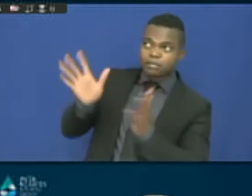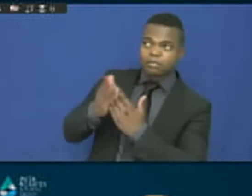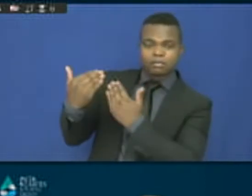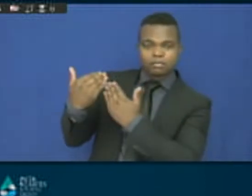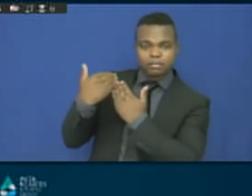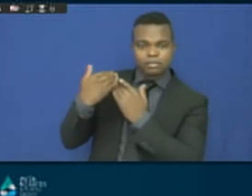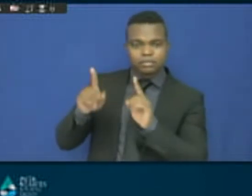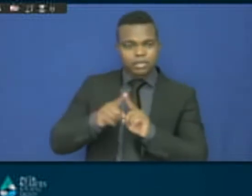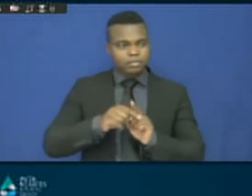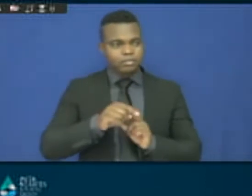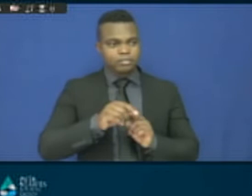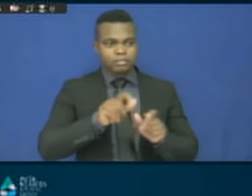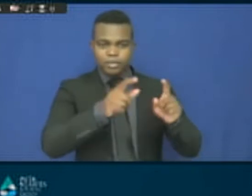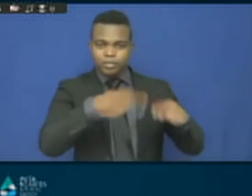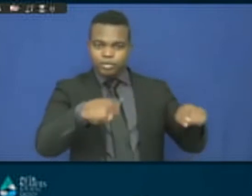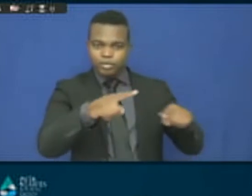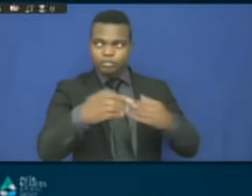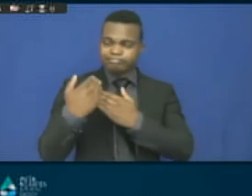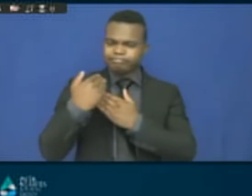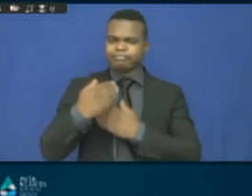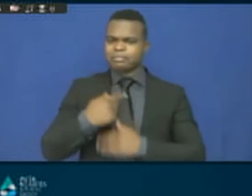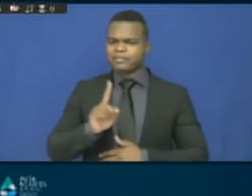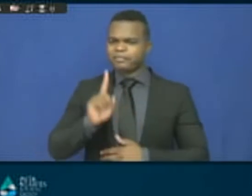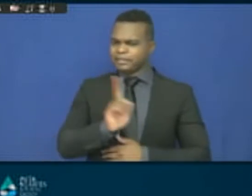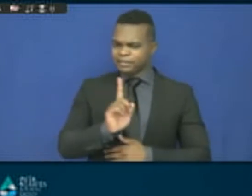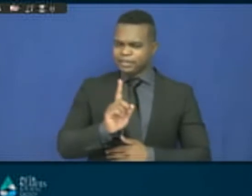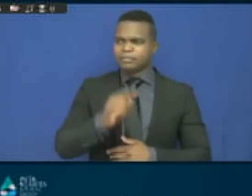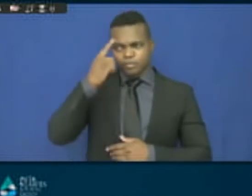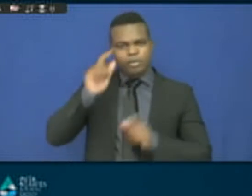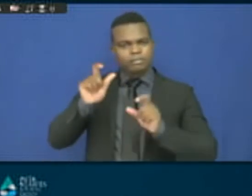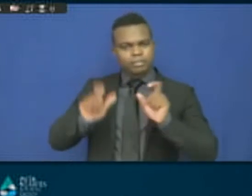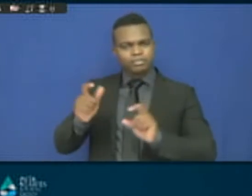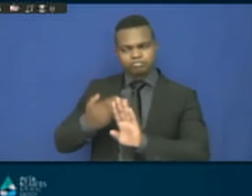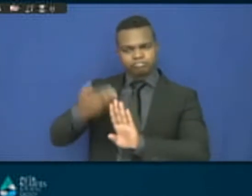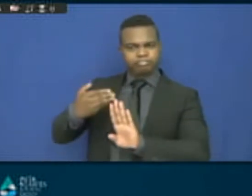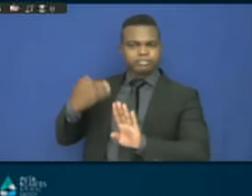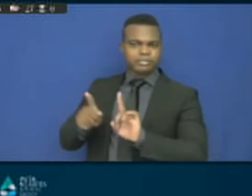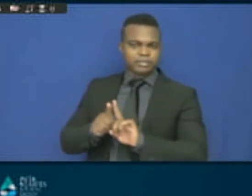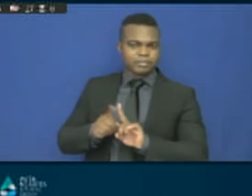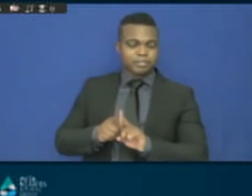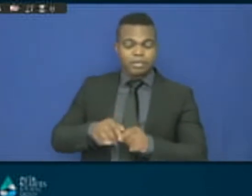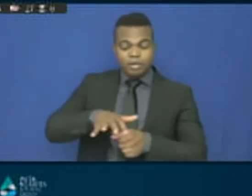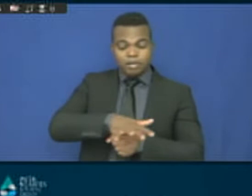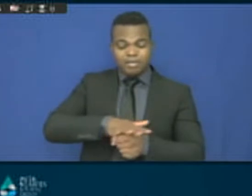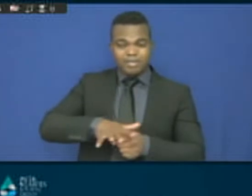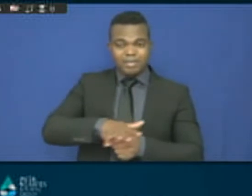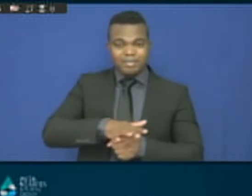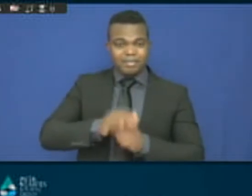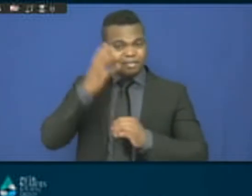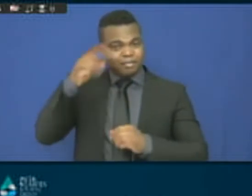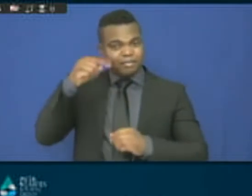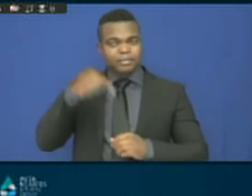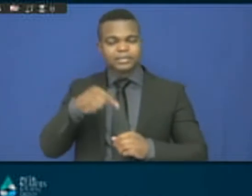level government is a key partner in the implementation of that agenda.